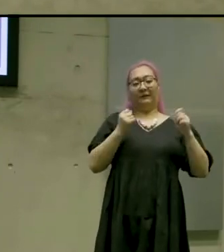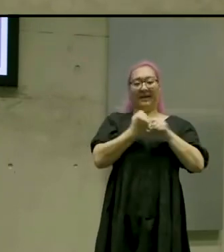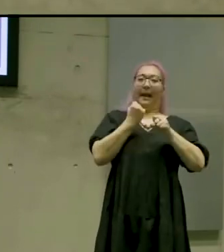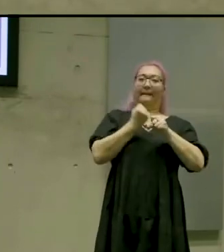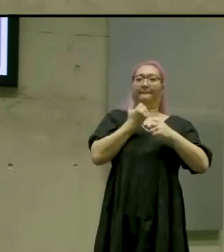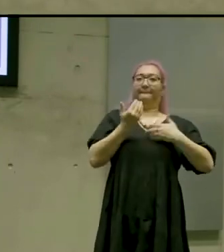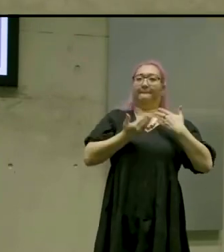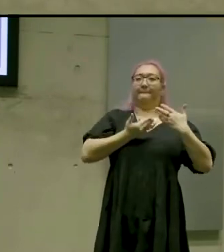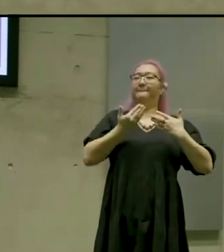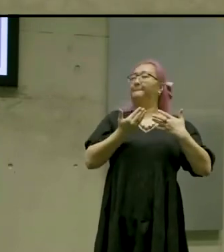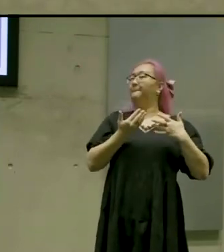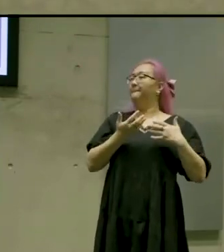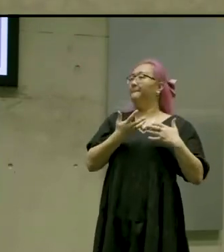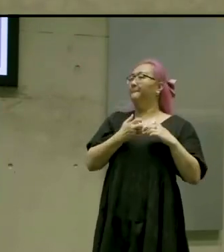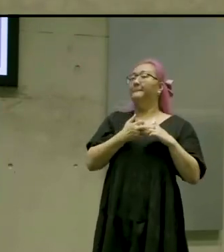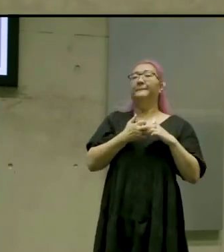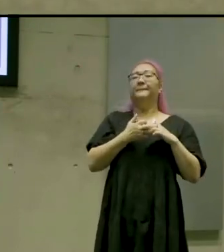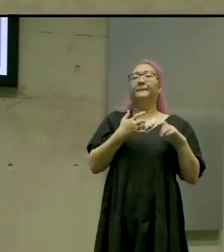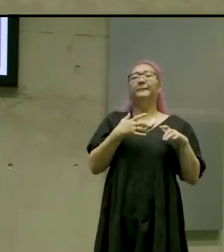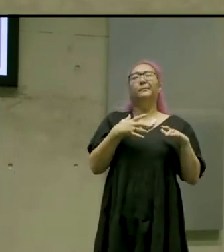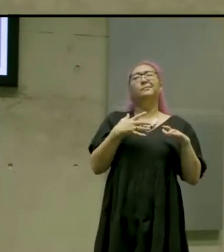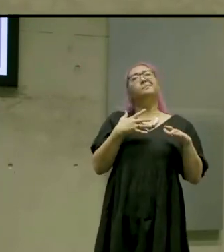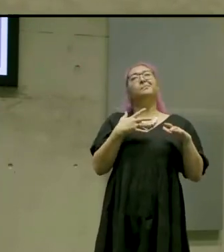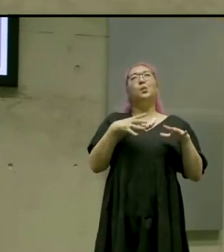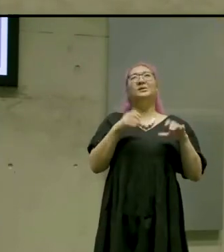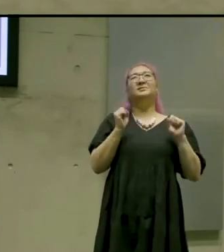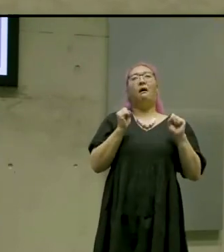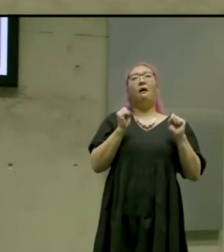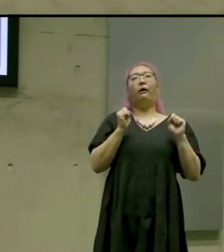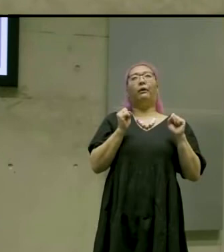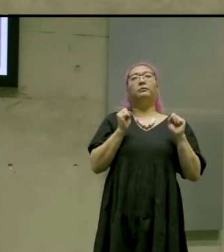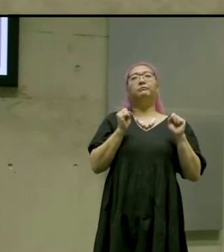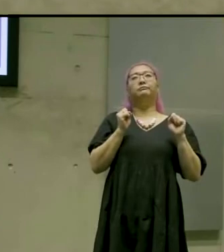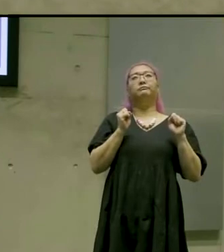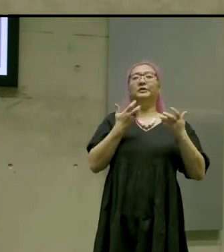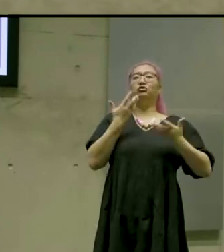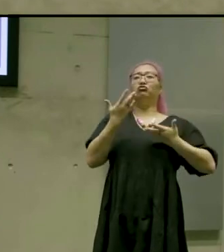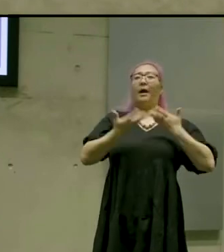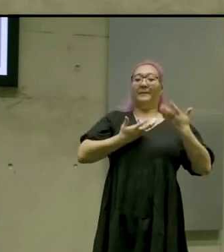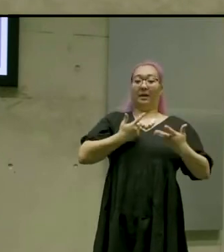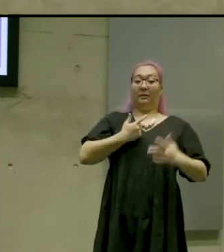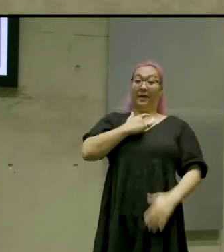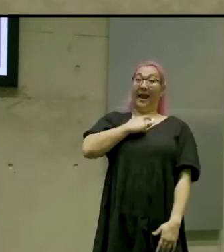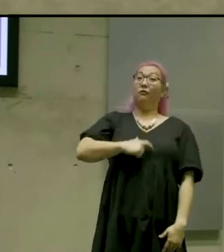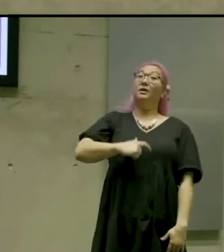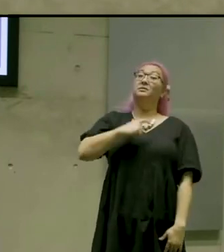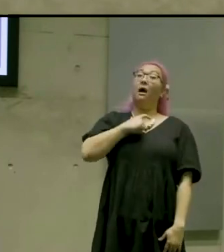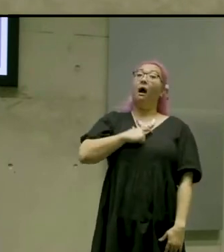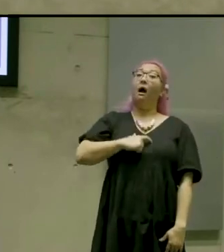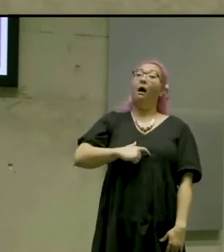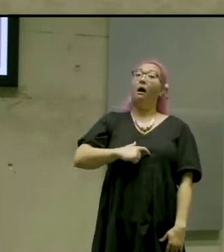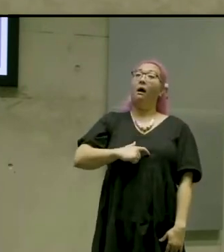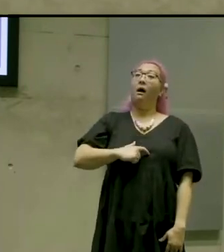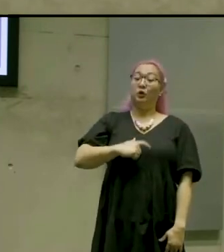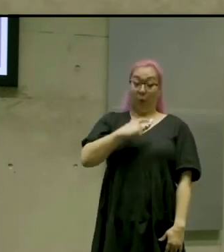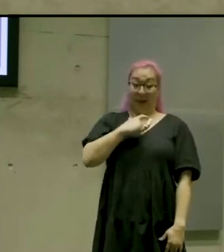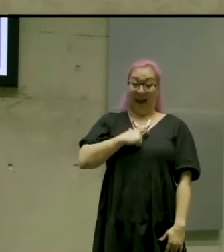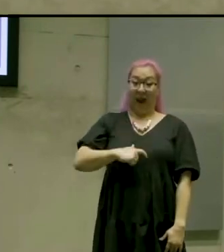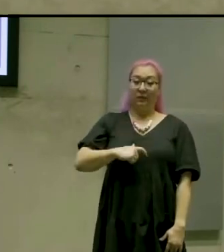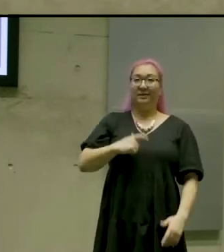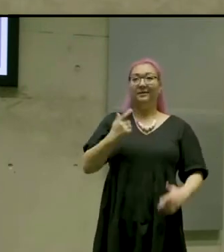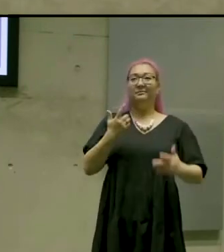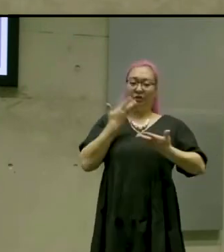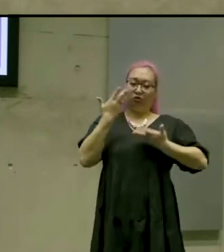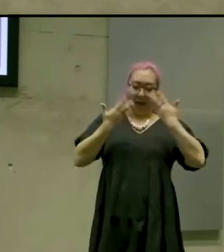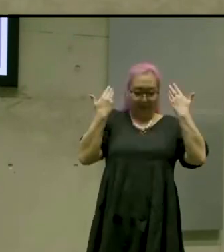sort of describing our characters so then that was voiced by Claire and